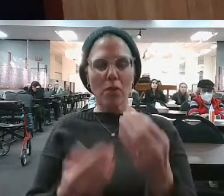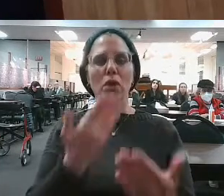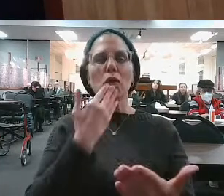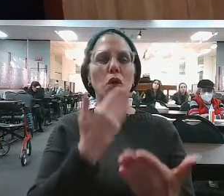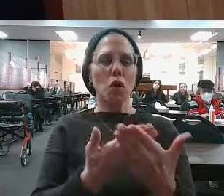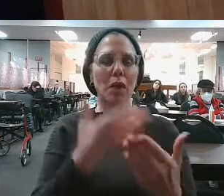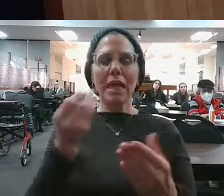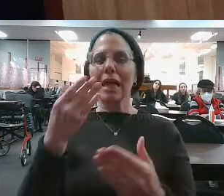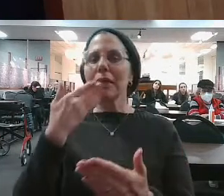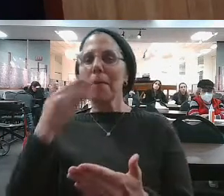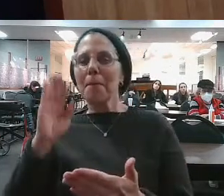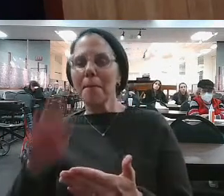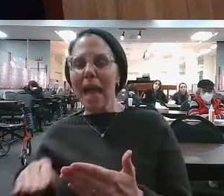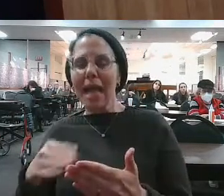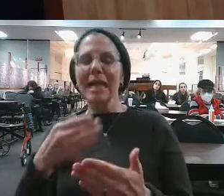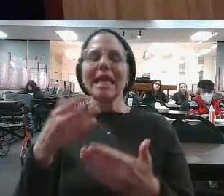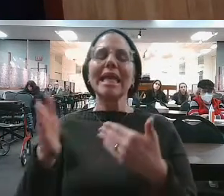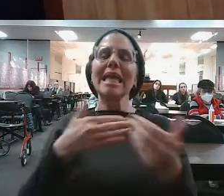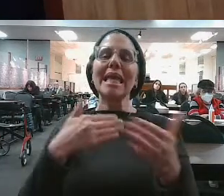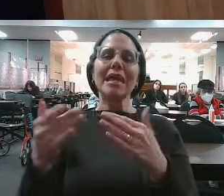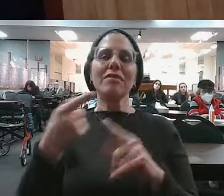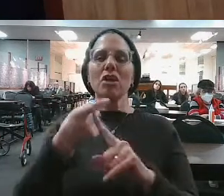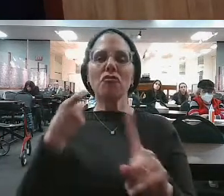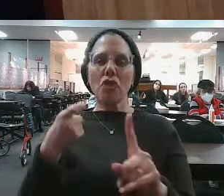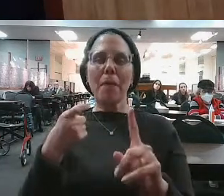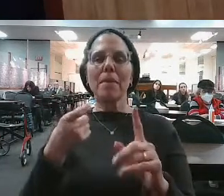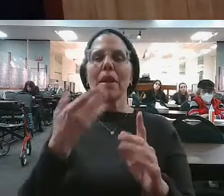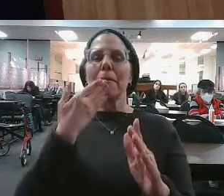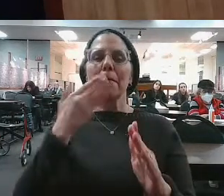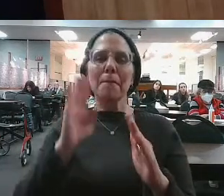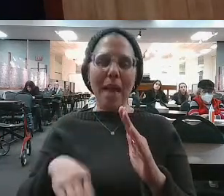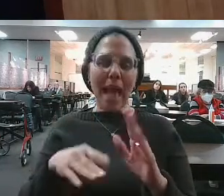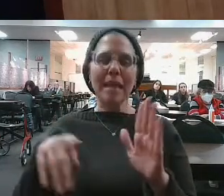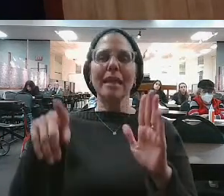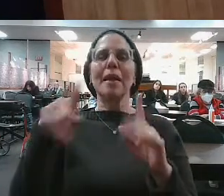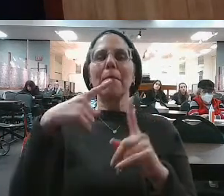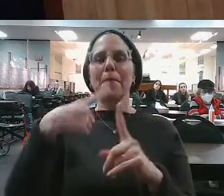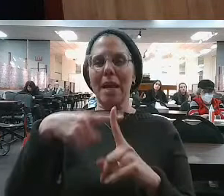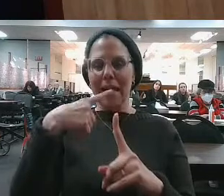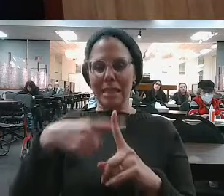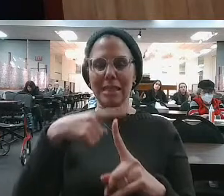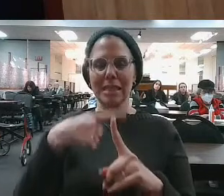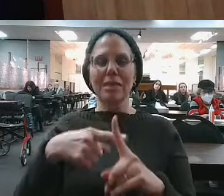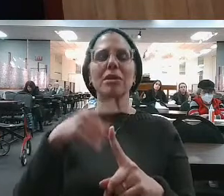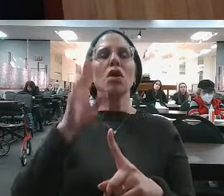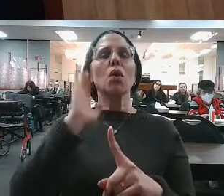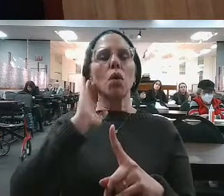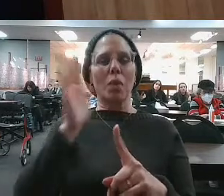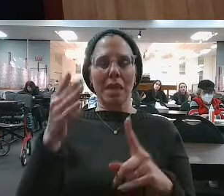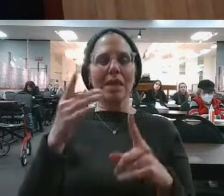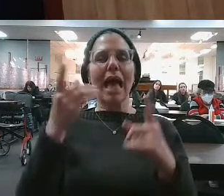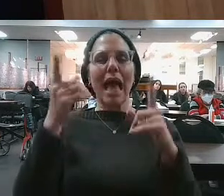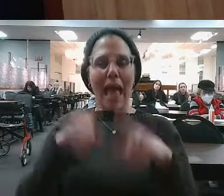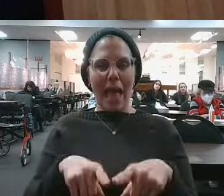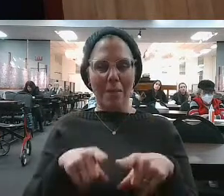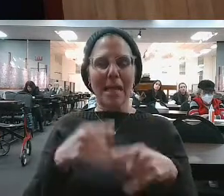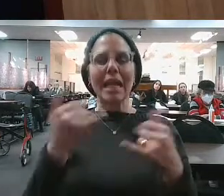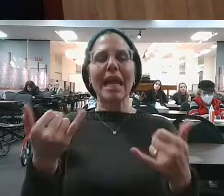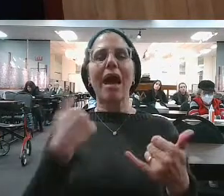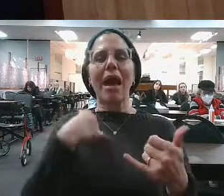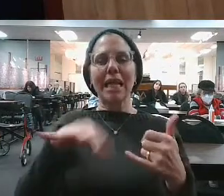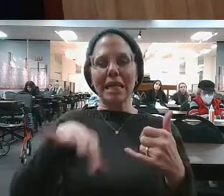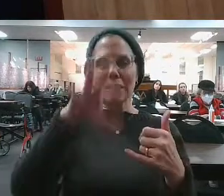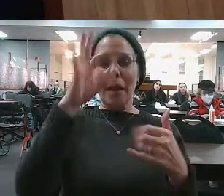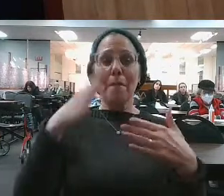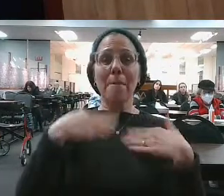from the bad, there's positivity which flows forth. And so I discovered that my job as a